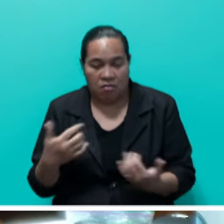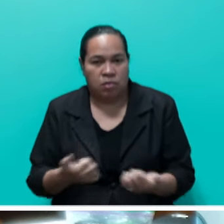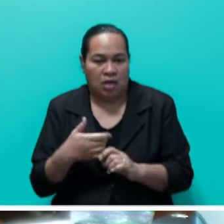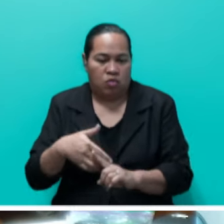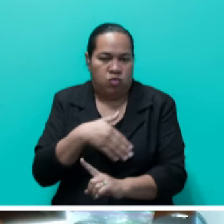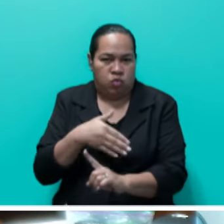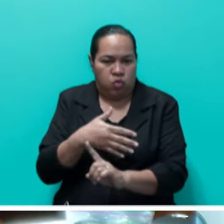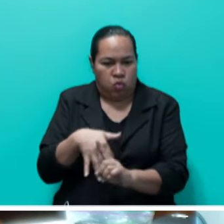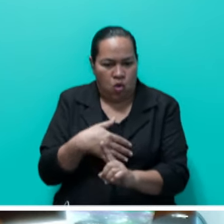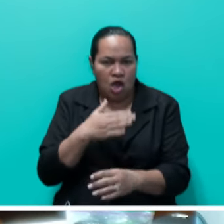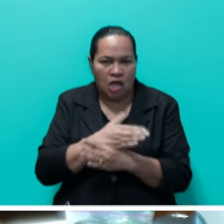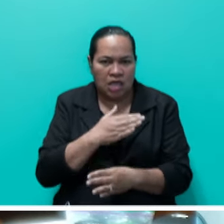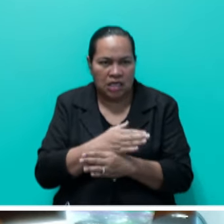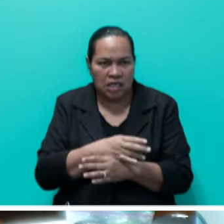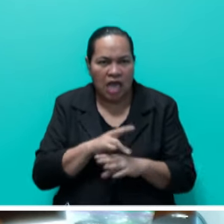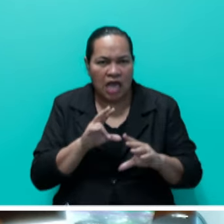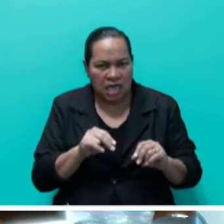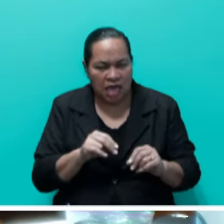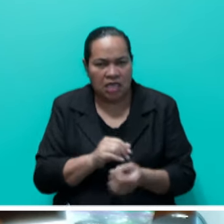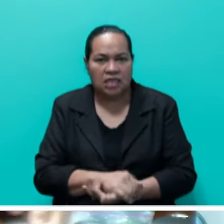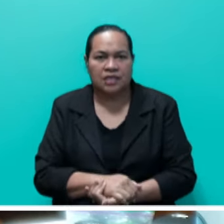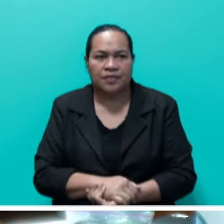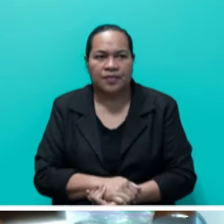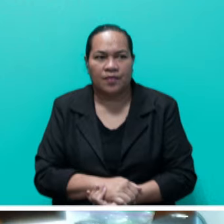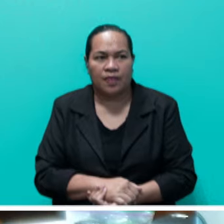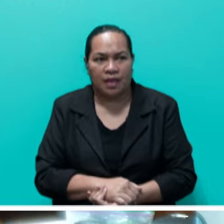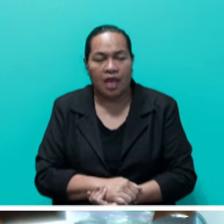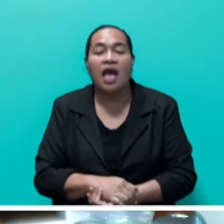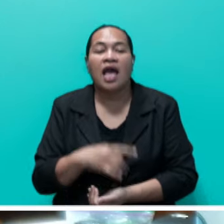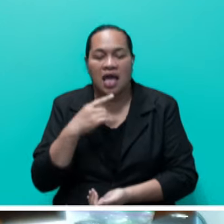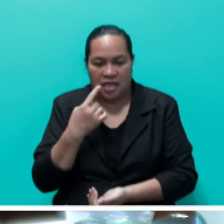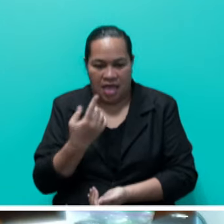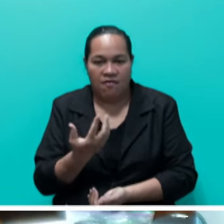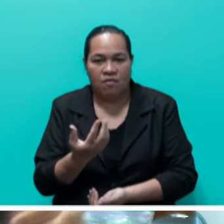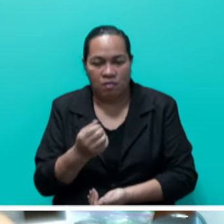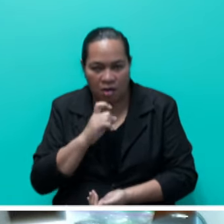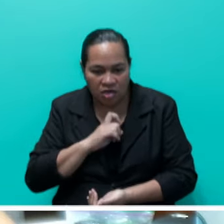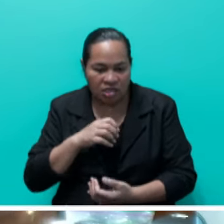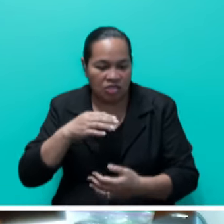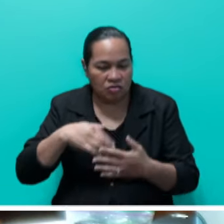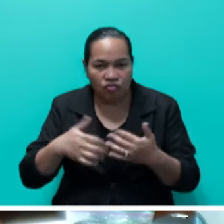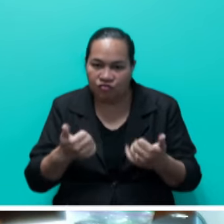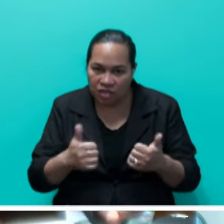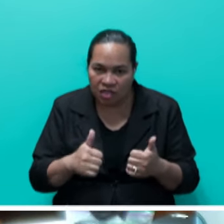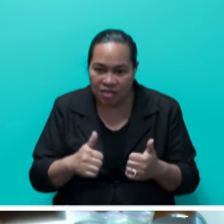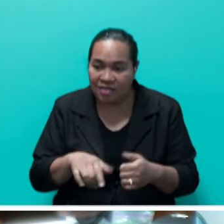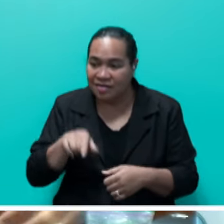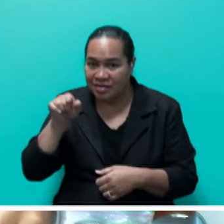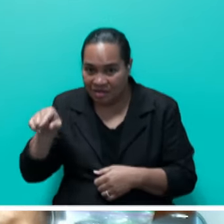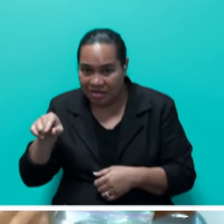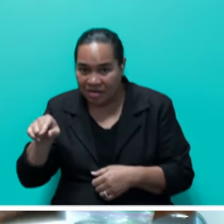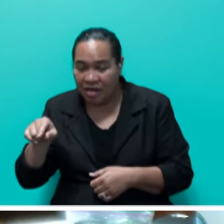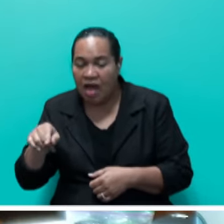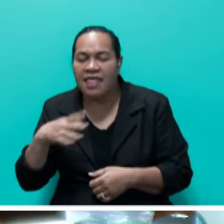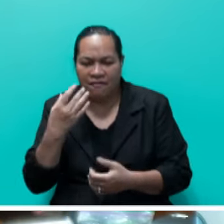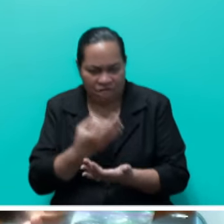done on the ground, has been done, and there is promise in the completion of the development. There is funds available.